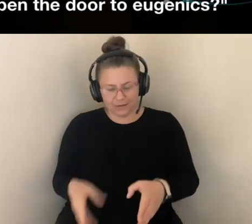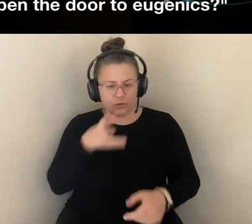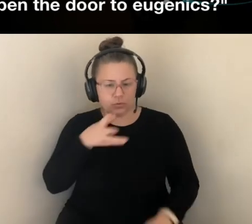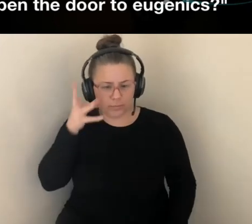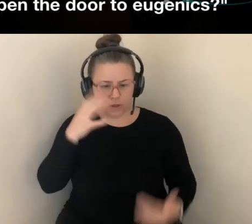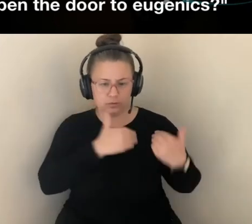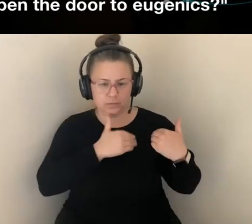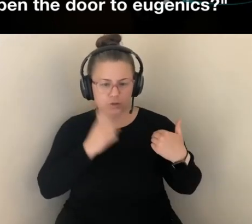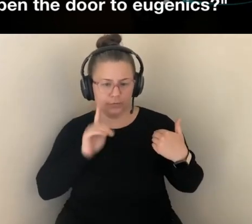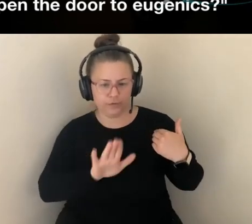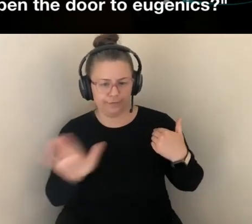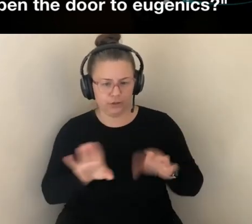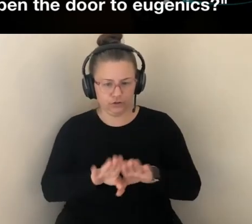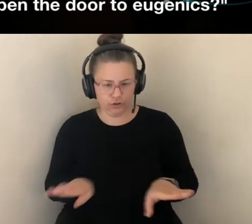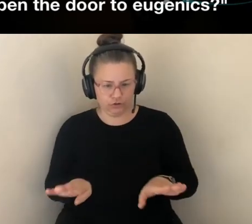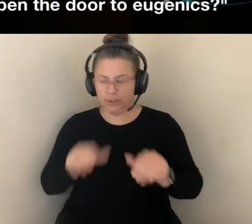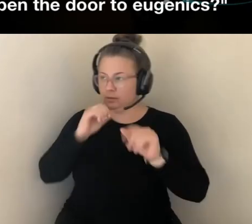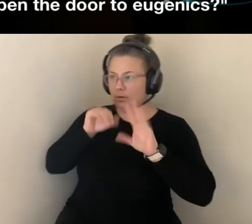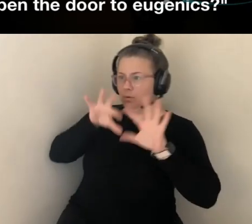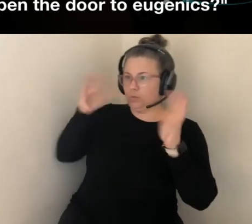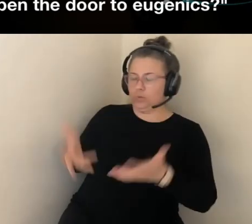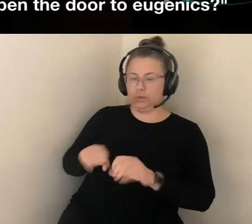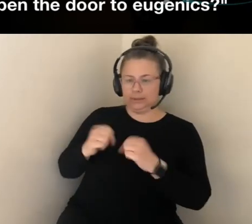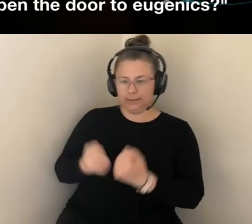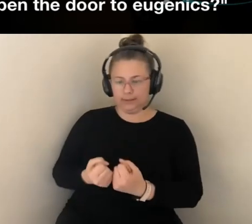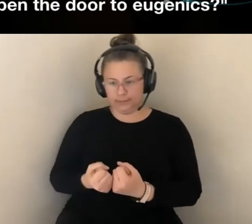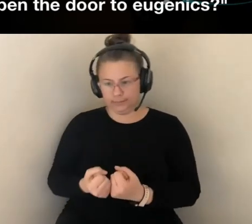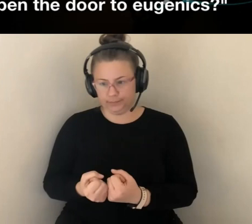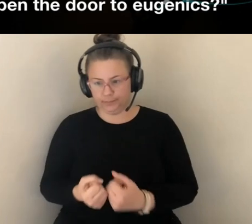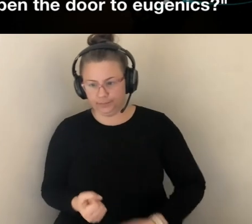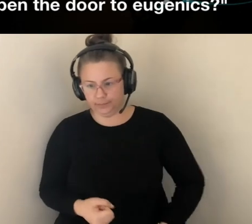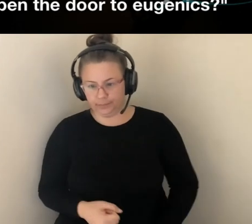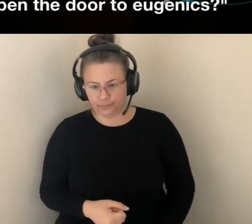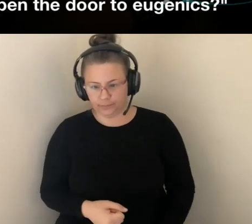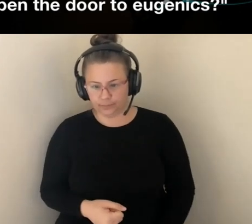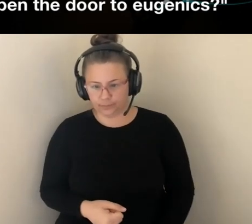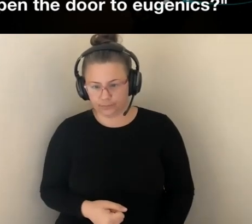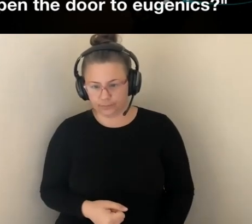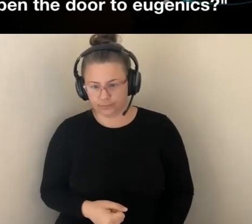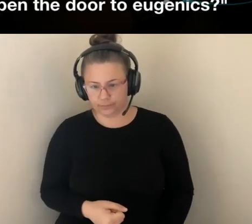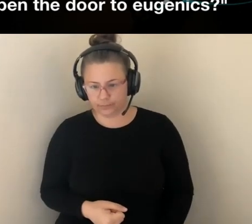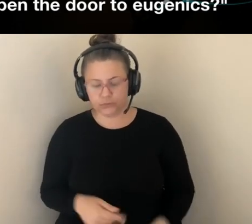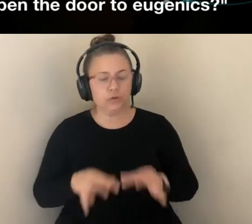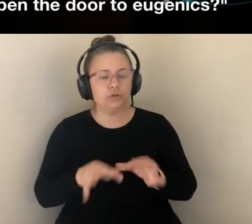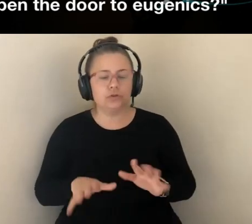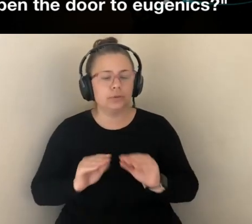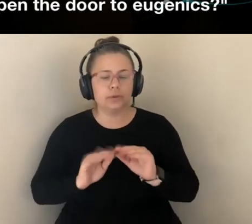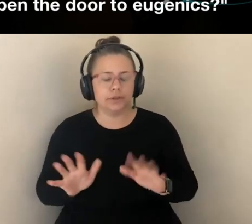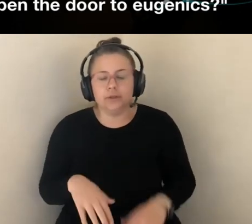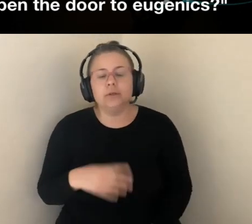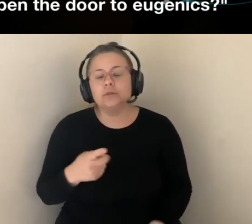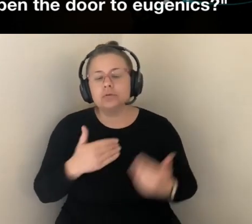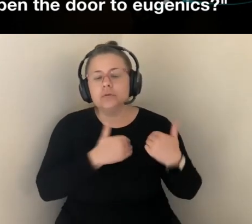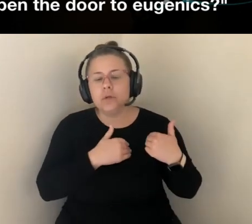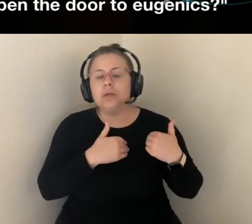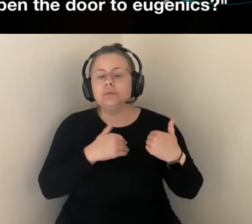ESPECIALLY IF THOSE CHILDREN ARE SEEN AS AN EXTRA BURDEN, AGAIN, THAT LANGUAGE OF BURDEN. AND THERE'S ALSO THE IDEA THAT GOOD PARENTS SHOULD USE GENETIC